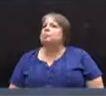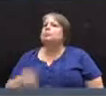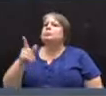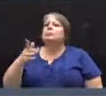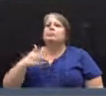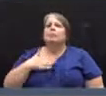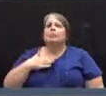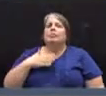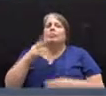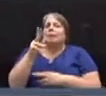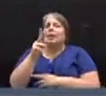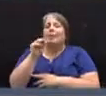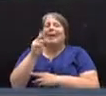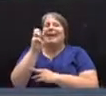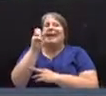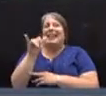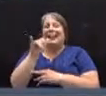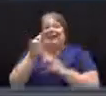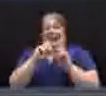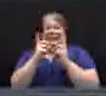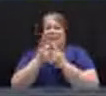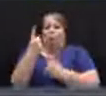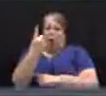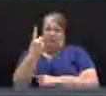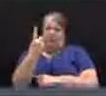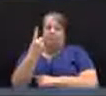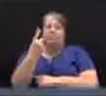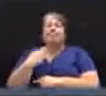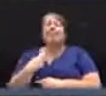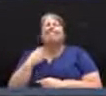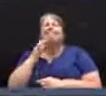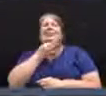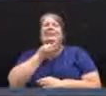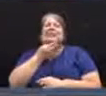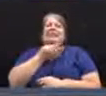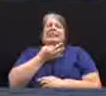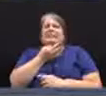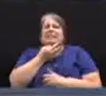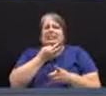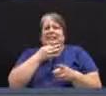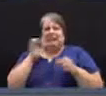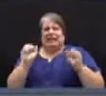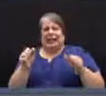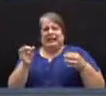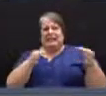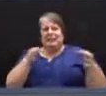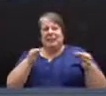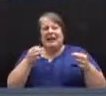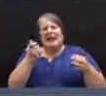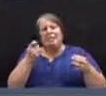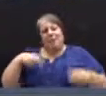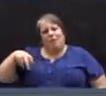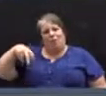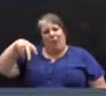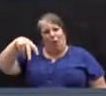Prudence McKinney, District 1. I just wonder if you can explain for a minute about the sidewalk